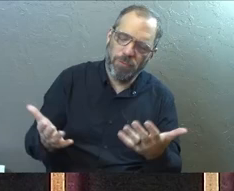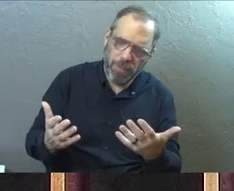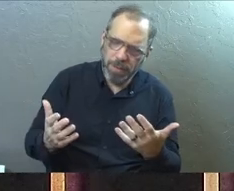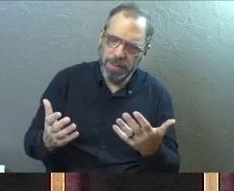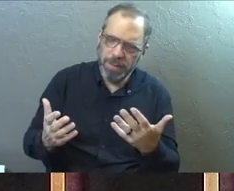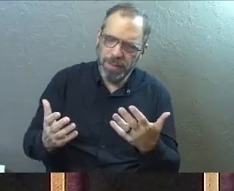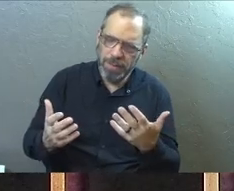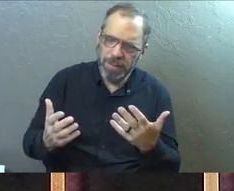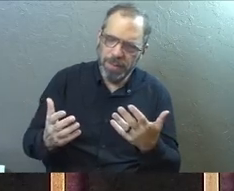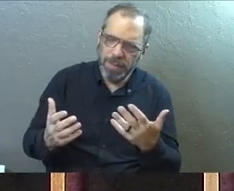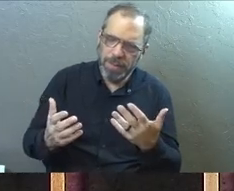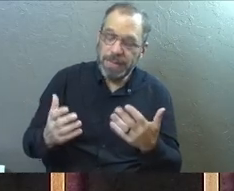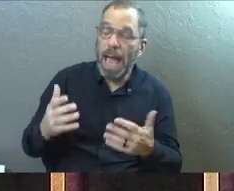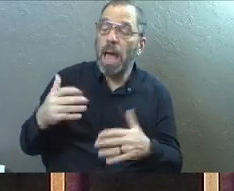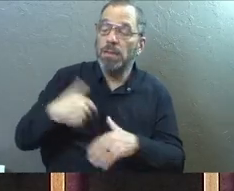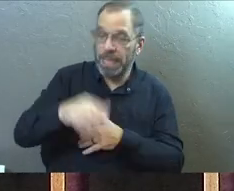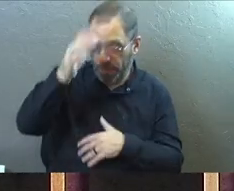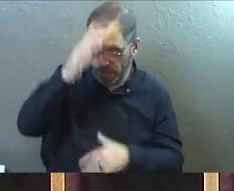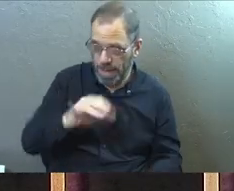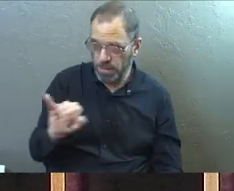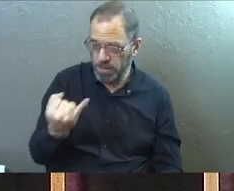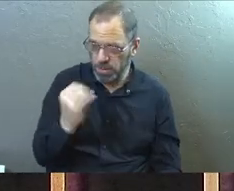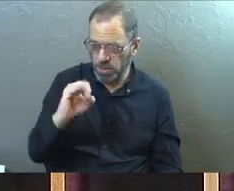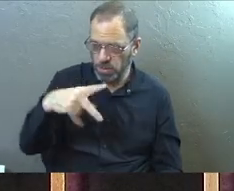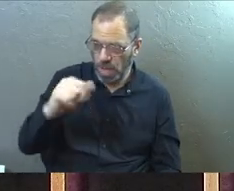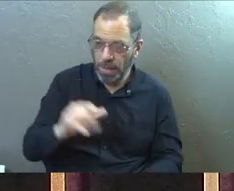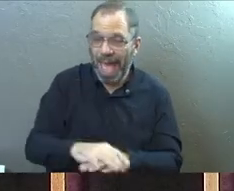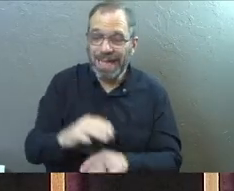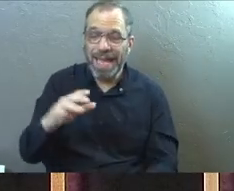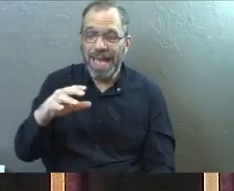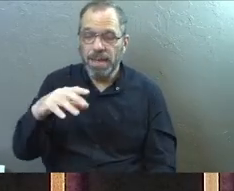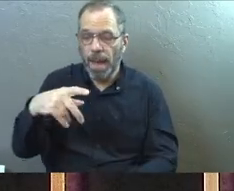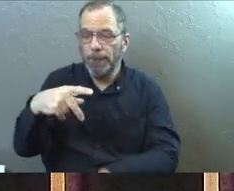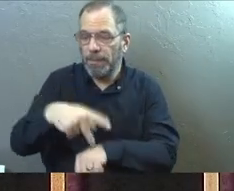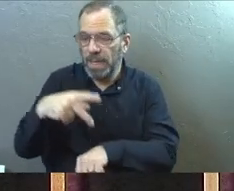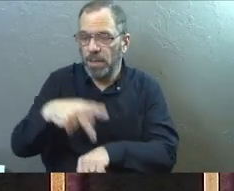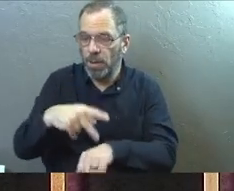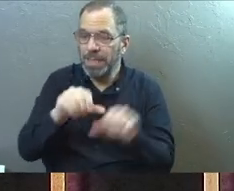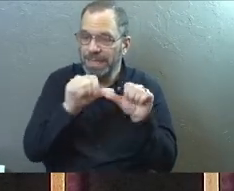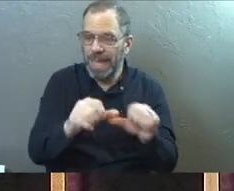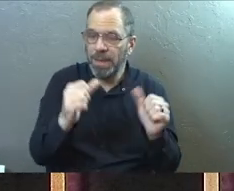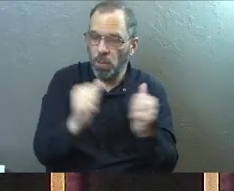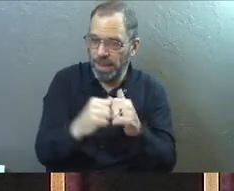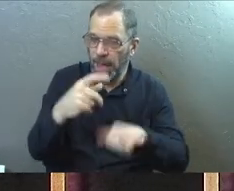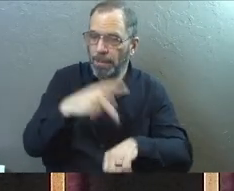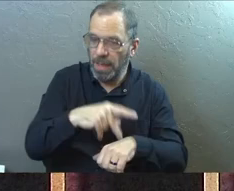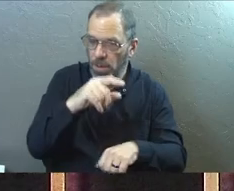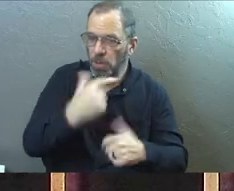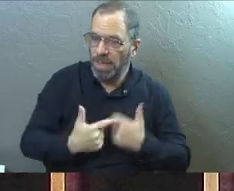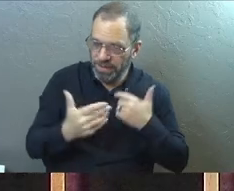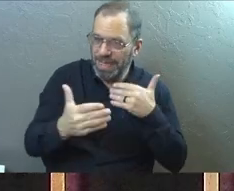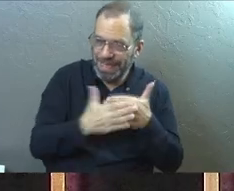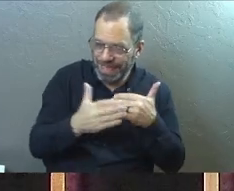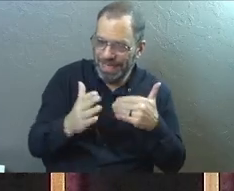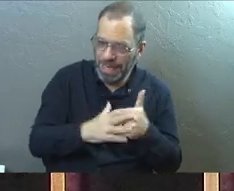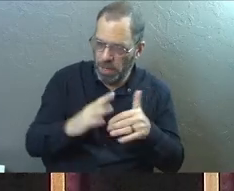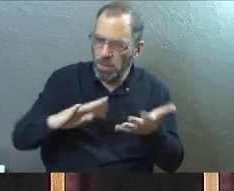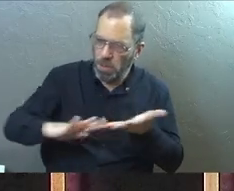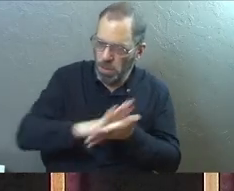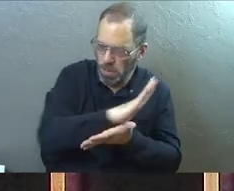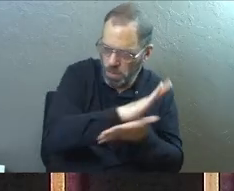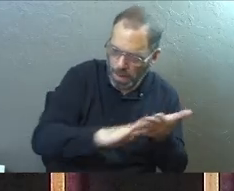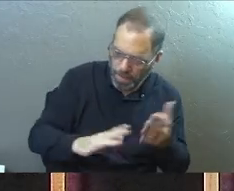Now send some men to Joppa and summon a man named Simon Peter. He is staying with Simon, a tanner who lives near the seashore.